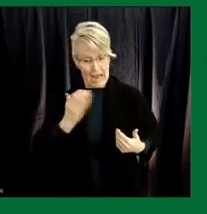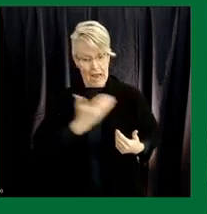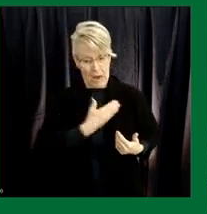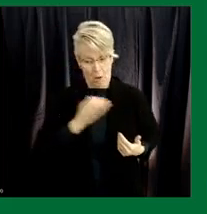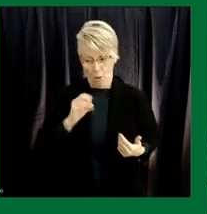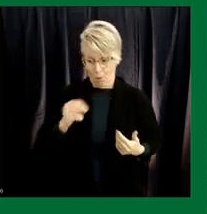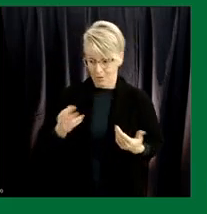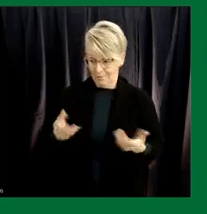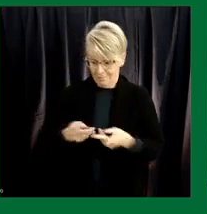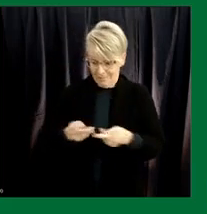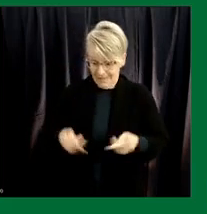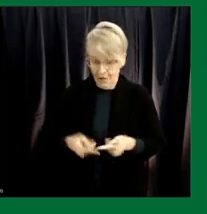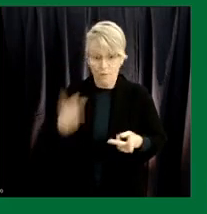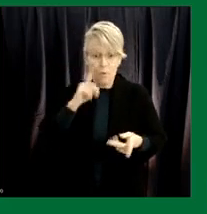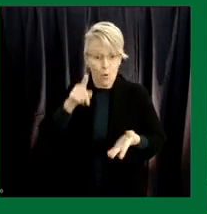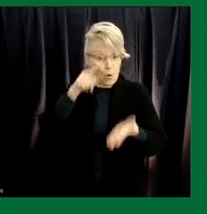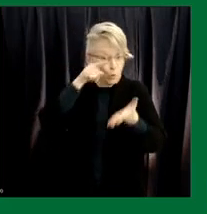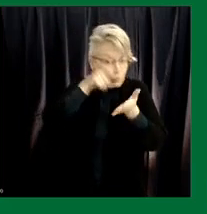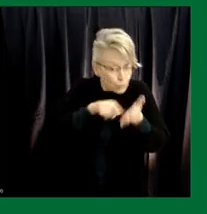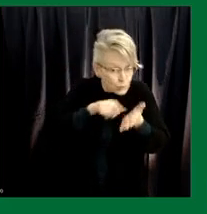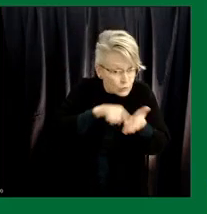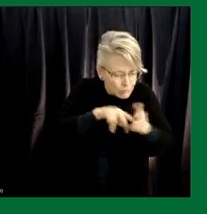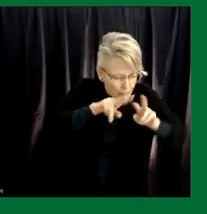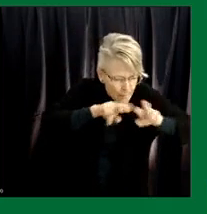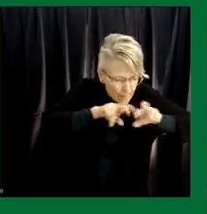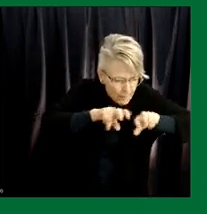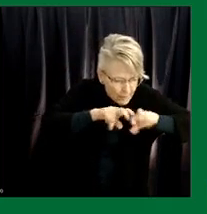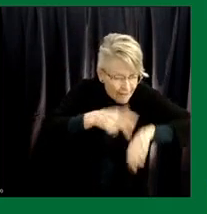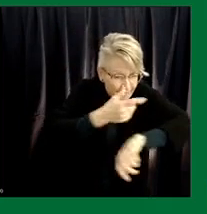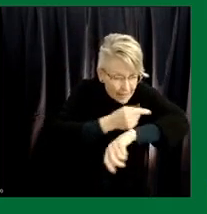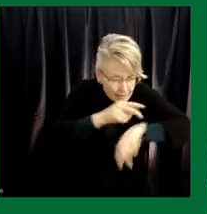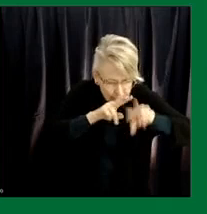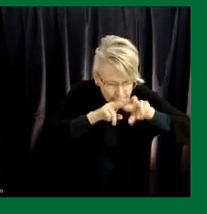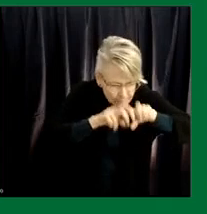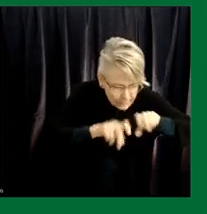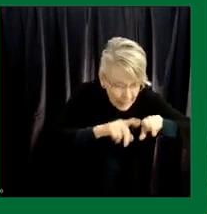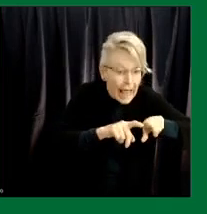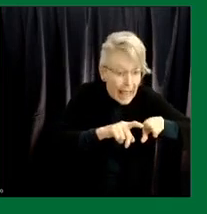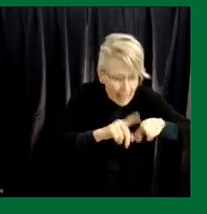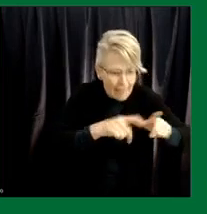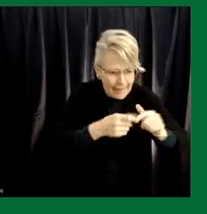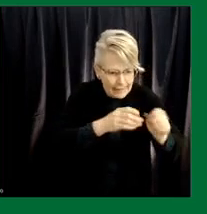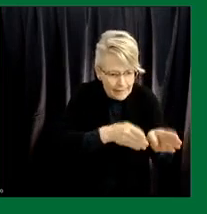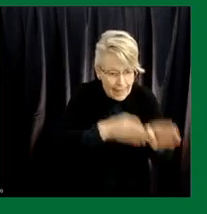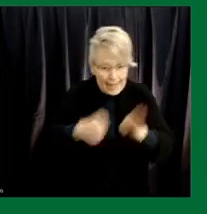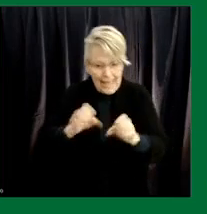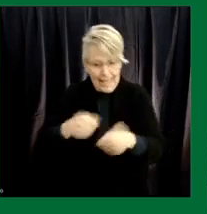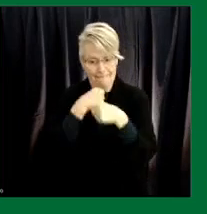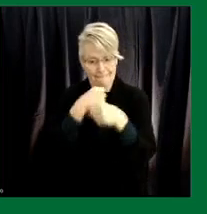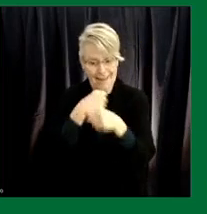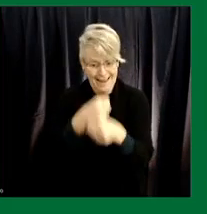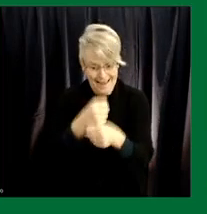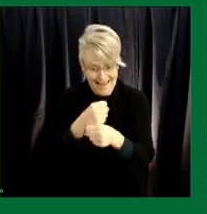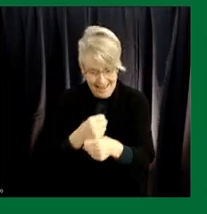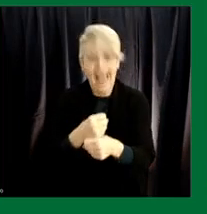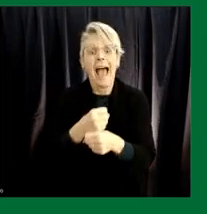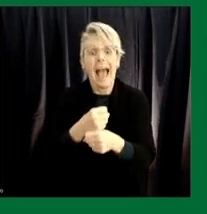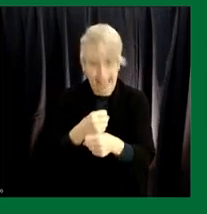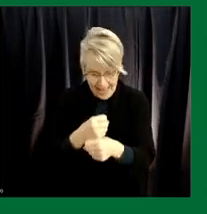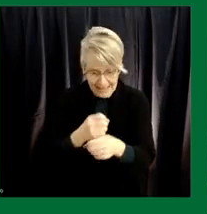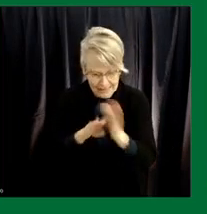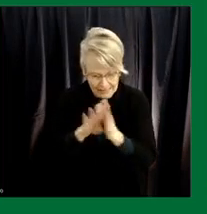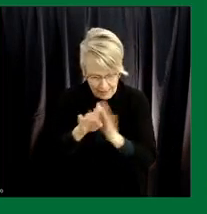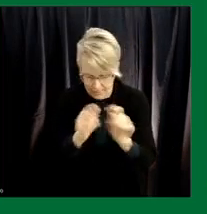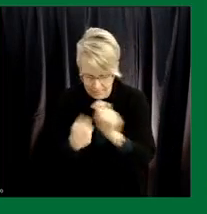facility when it comes to vaccine research but the ability then to develop those vaccines and ultimately produce those vaccines to really have that